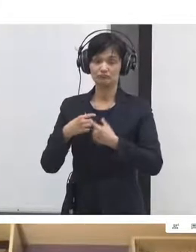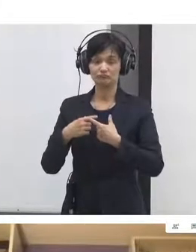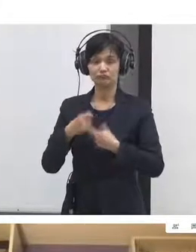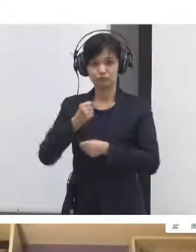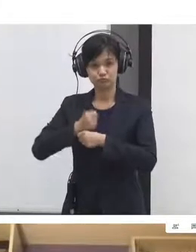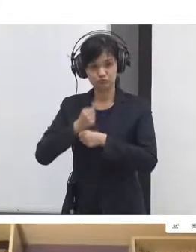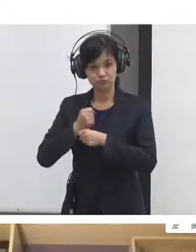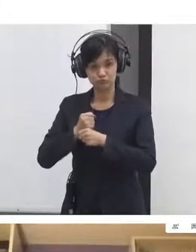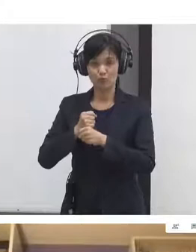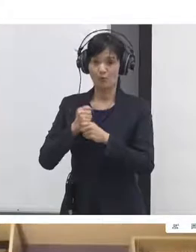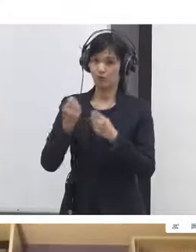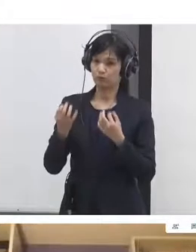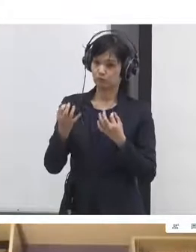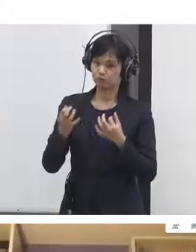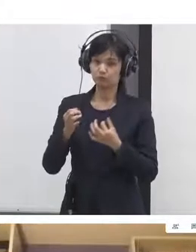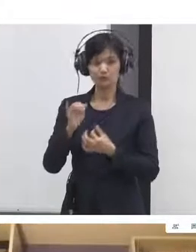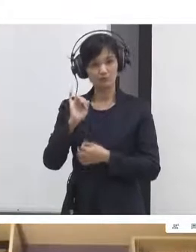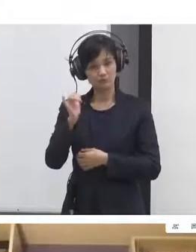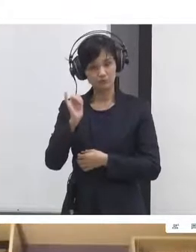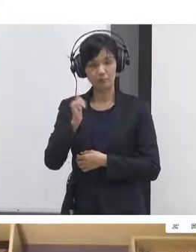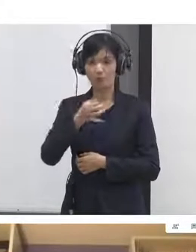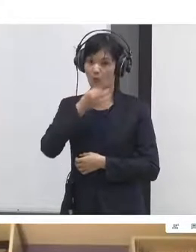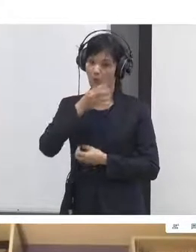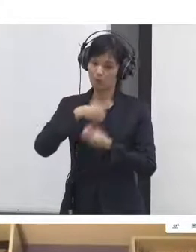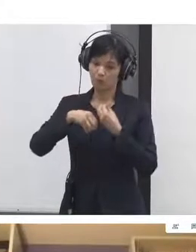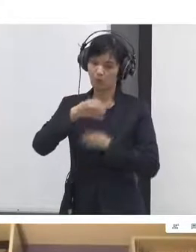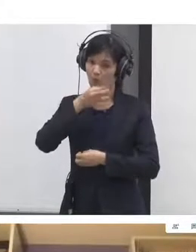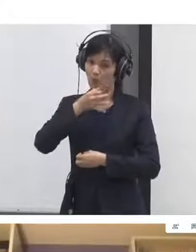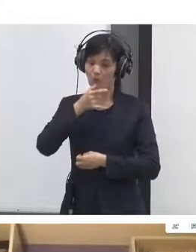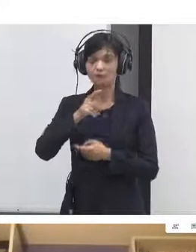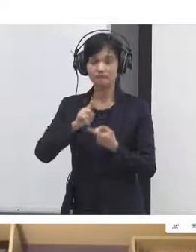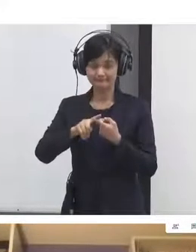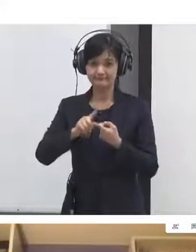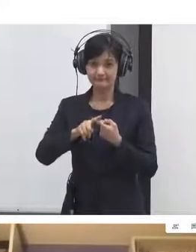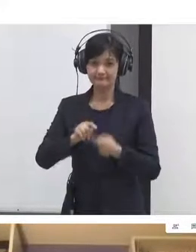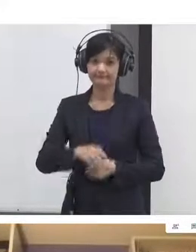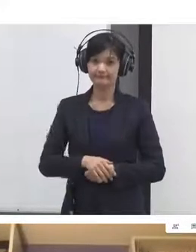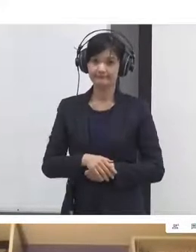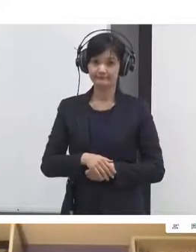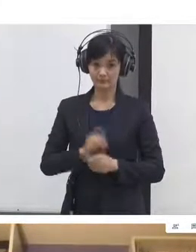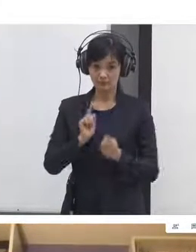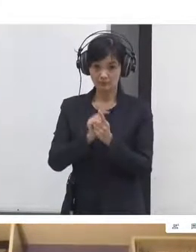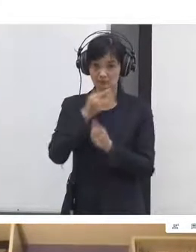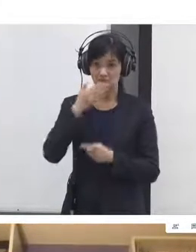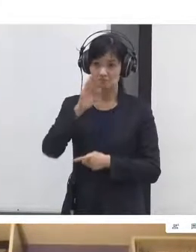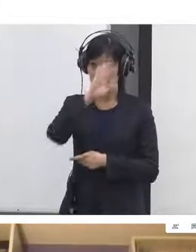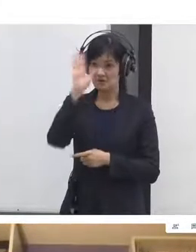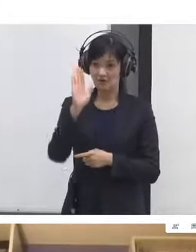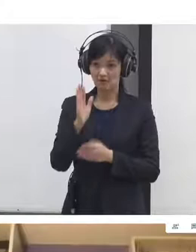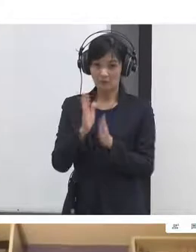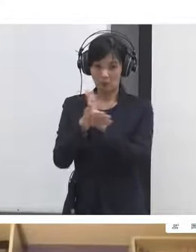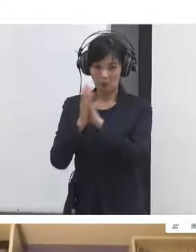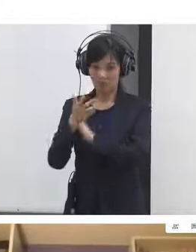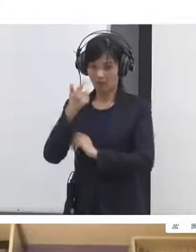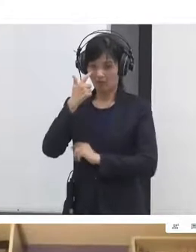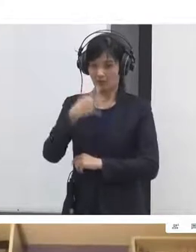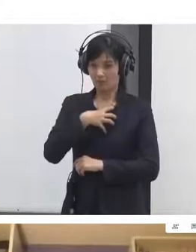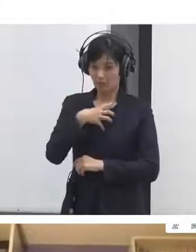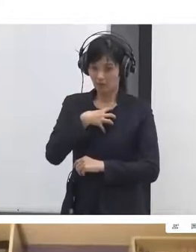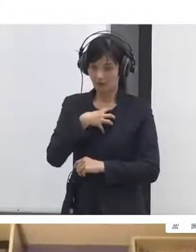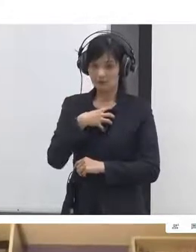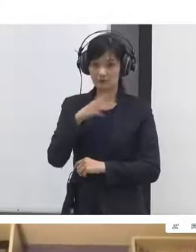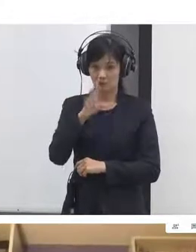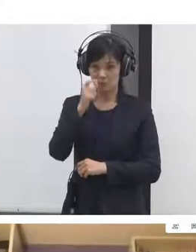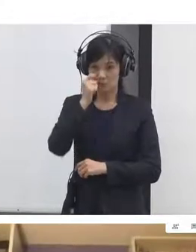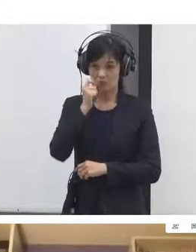are interested in the climate crisis and have the privilege of being able to give up their time to come along and do the kind of things that we're